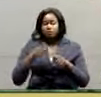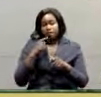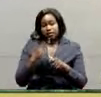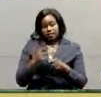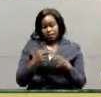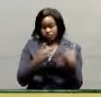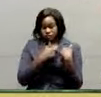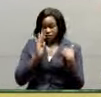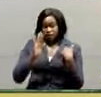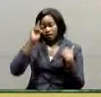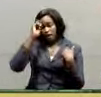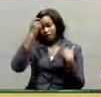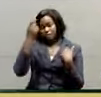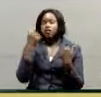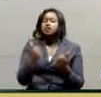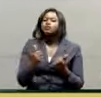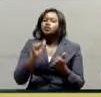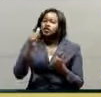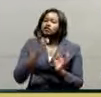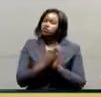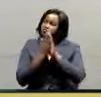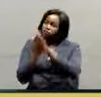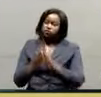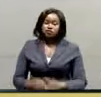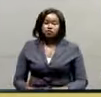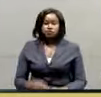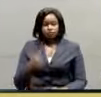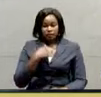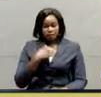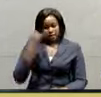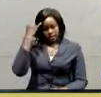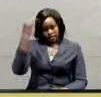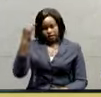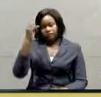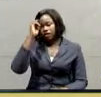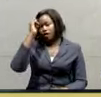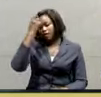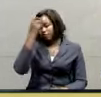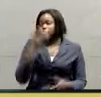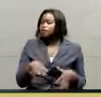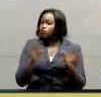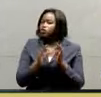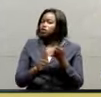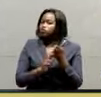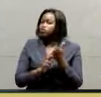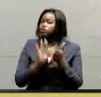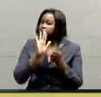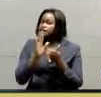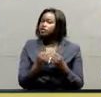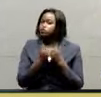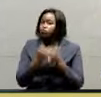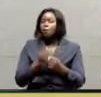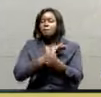the duty of government to take over it. I hold the view that the government must use its radical power